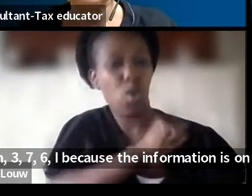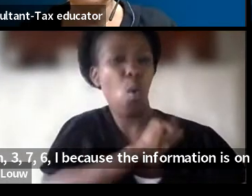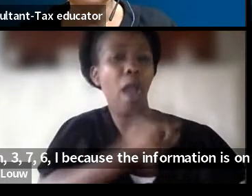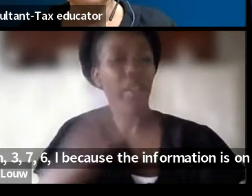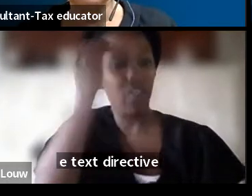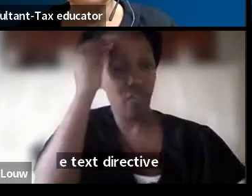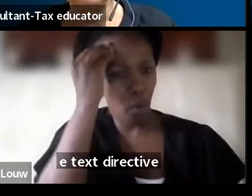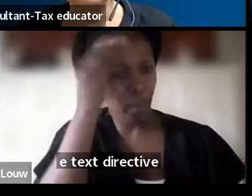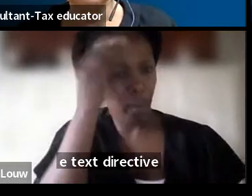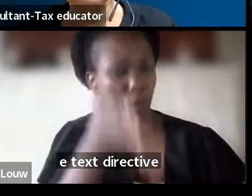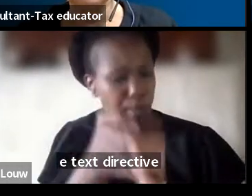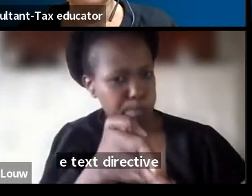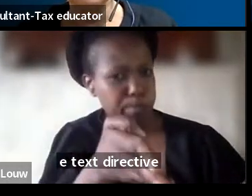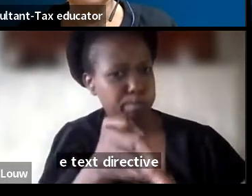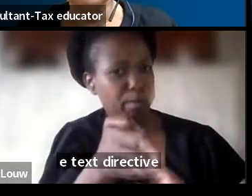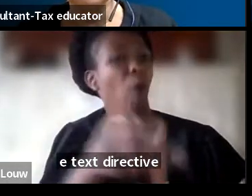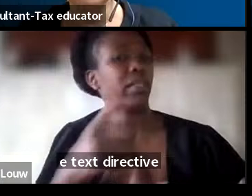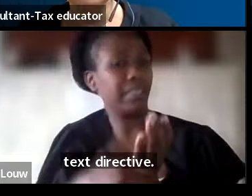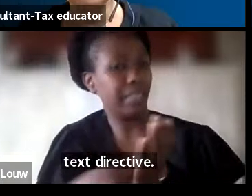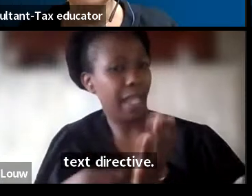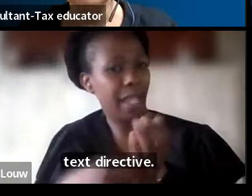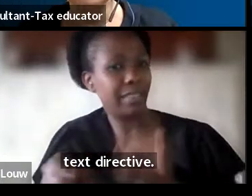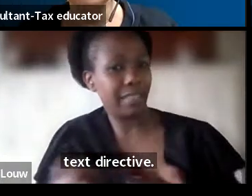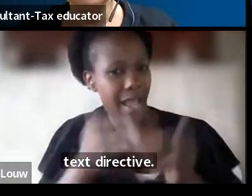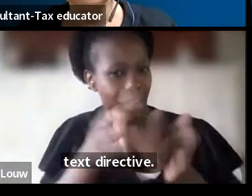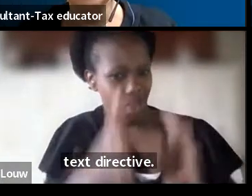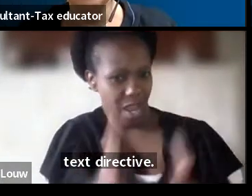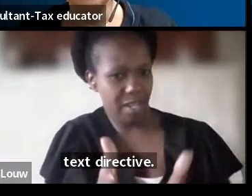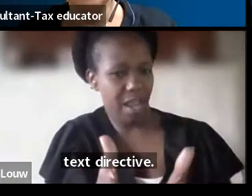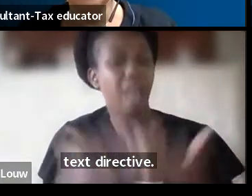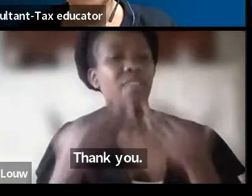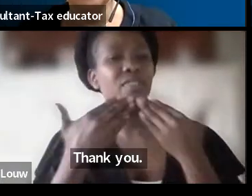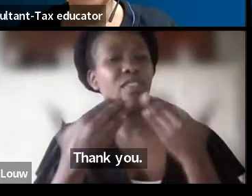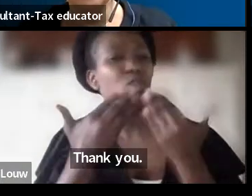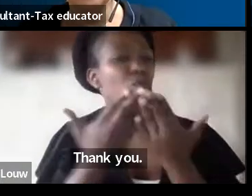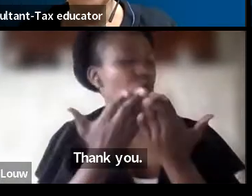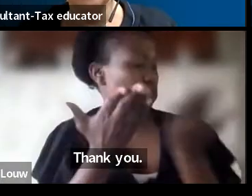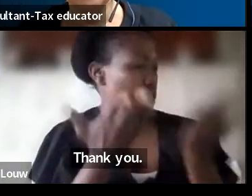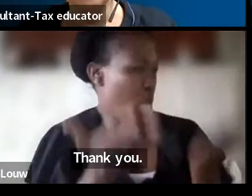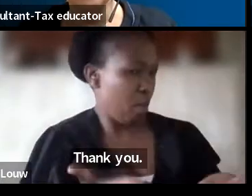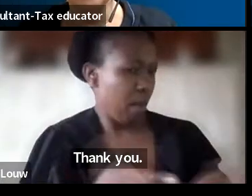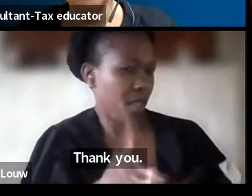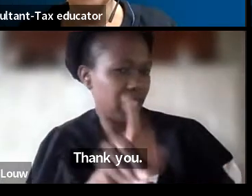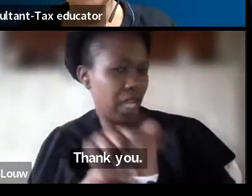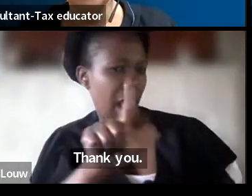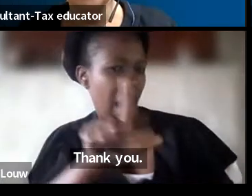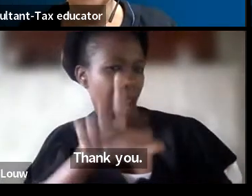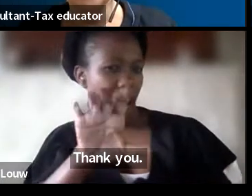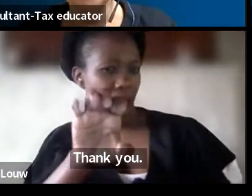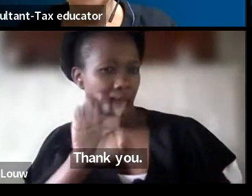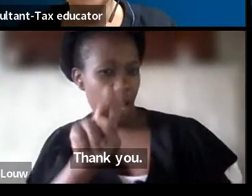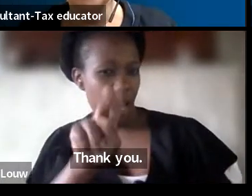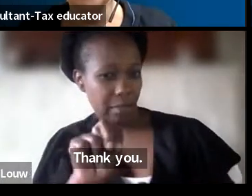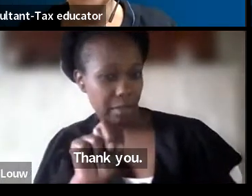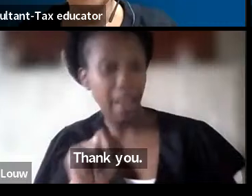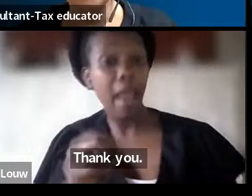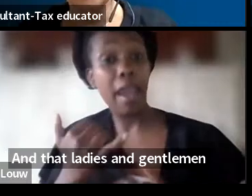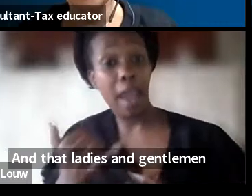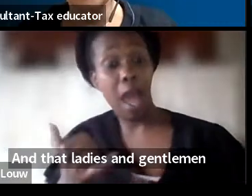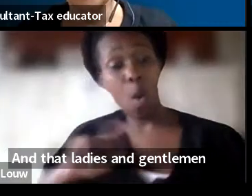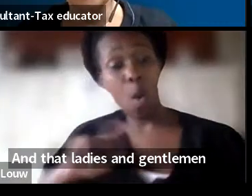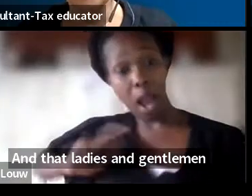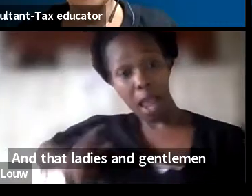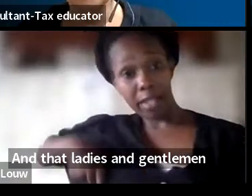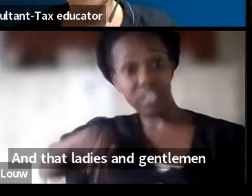Thank you very much, Darlene. Thank you very much, Darlene. And that, ladies and gentlemen, concludes our Q&A